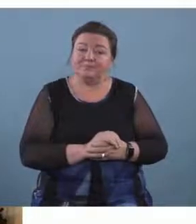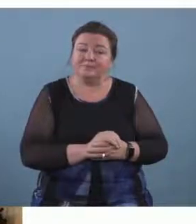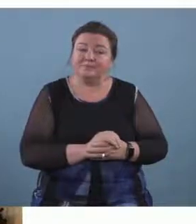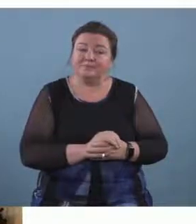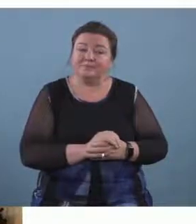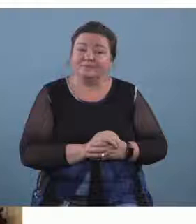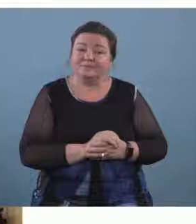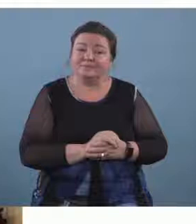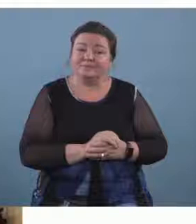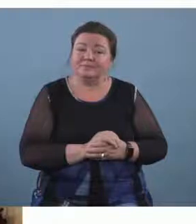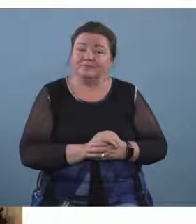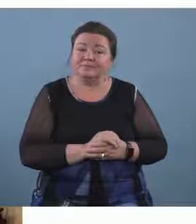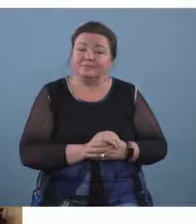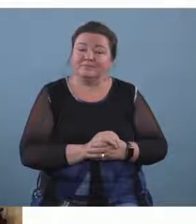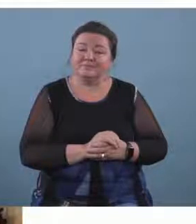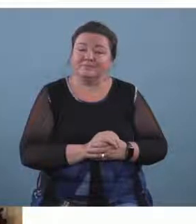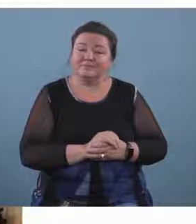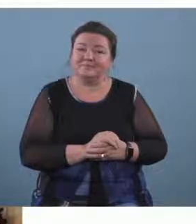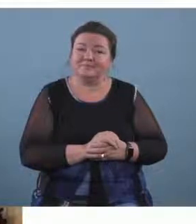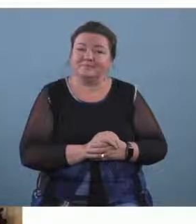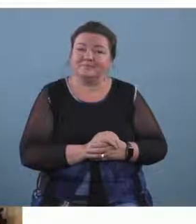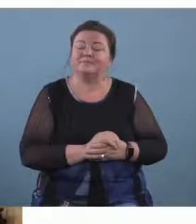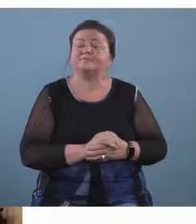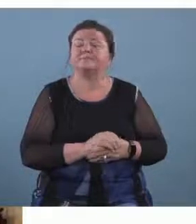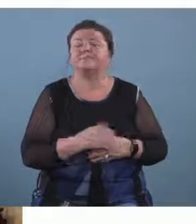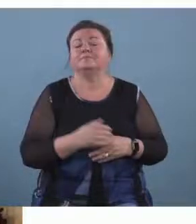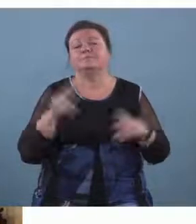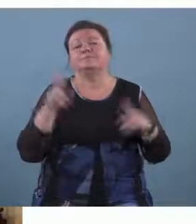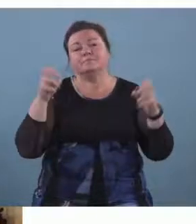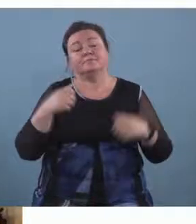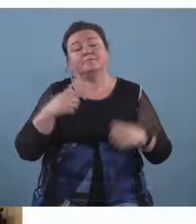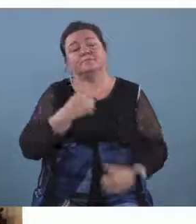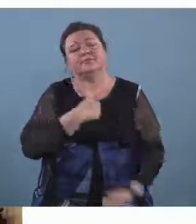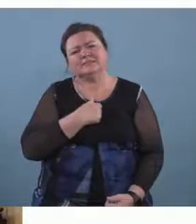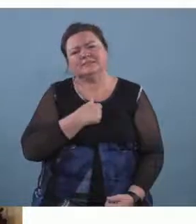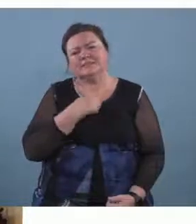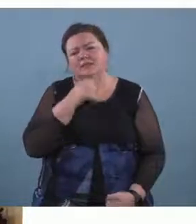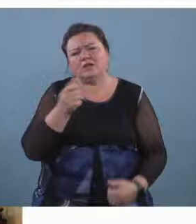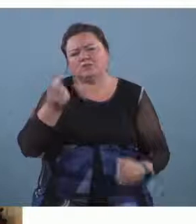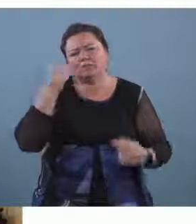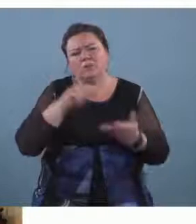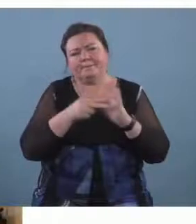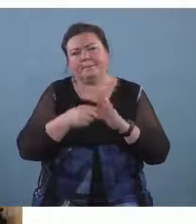which is the question okay i'm unfamiliar with the term profoundly deaf